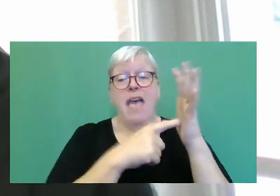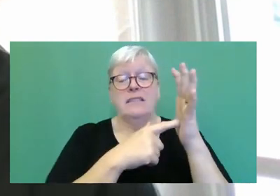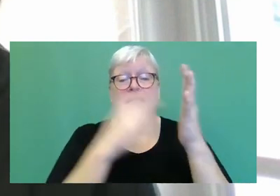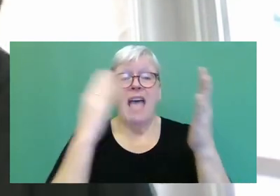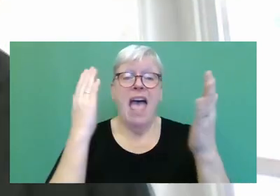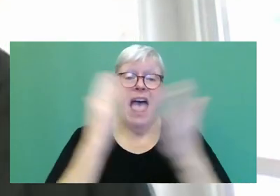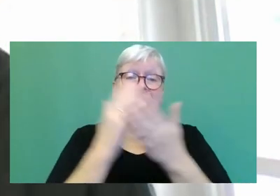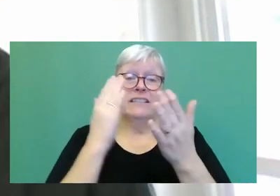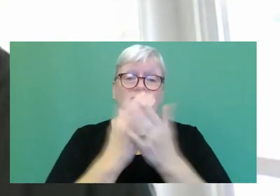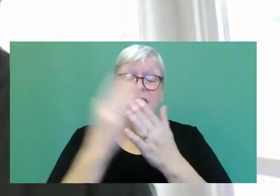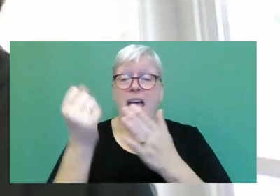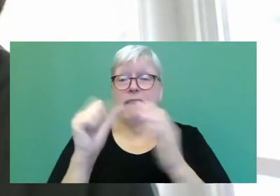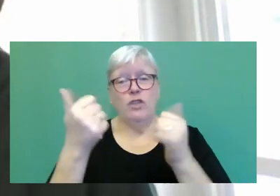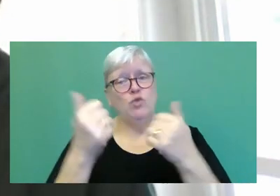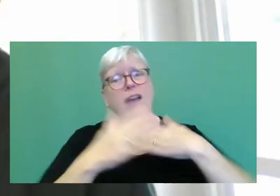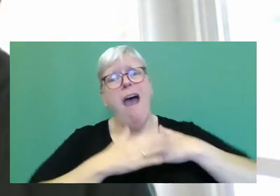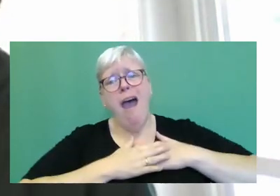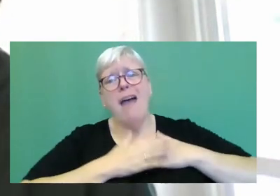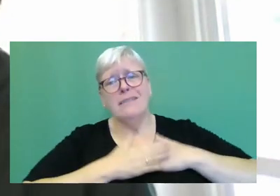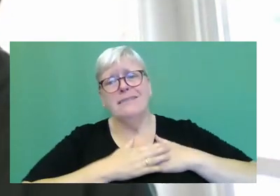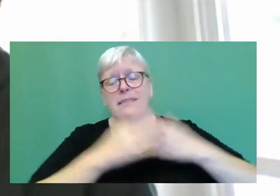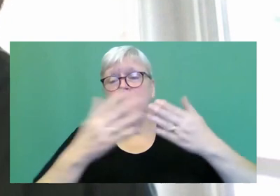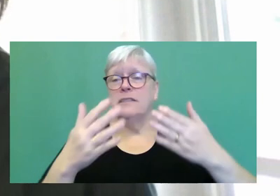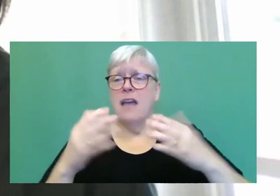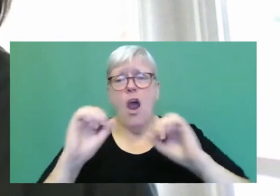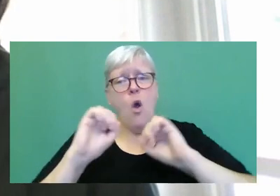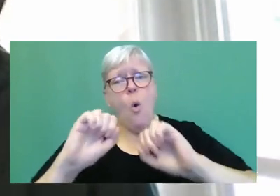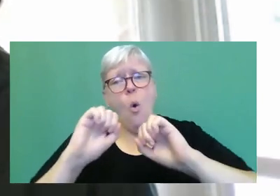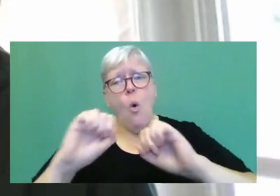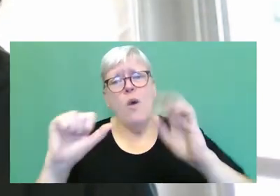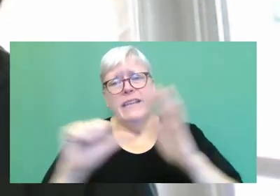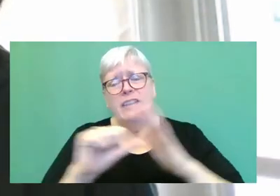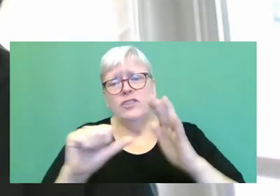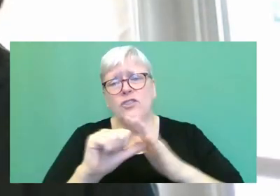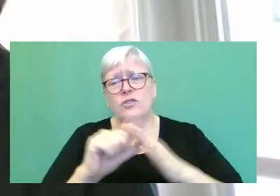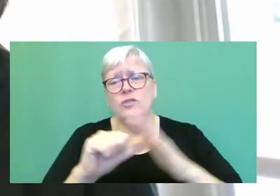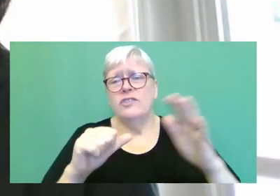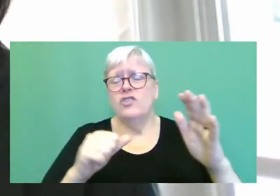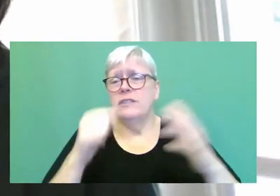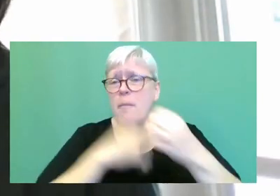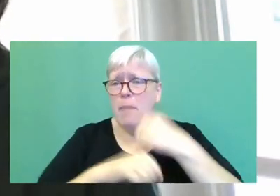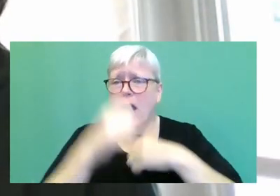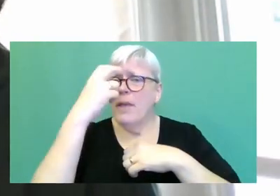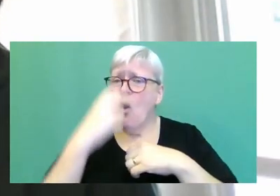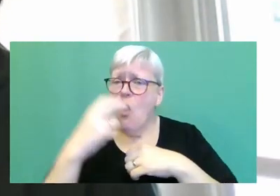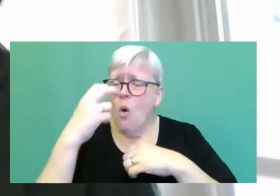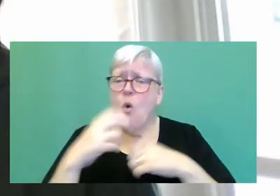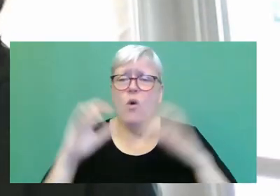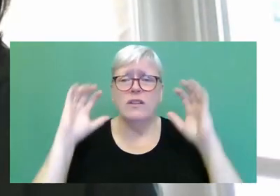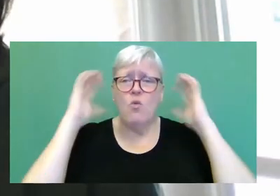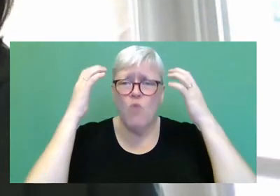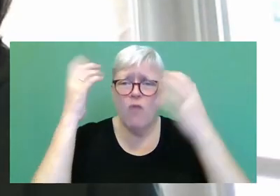has a good heart, and she has her own issues. I mean, she's ageing. She's worrying about her relevance.